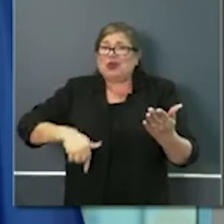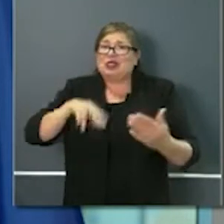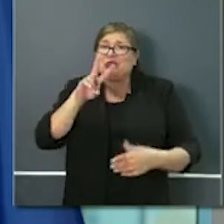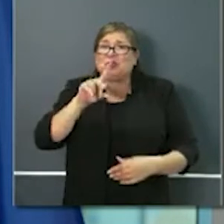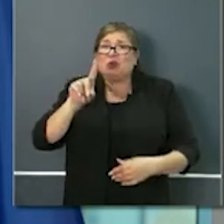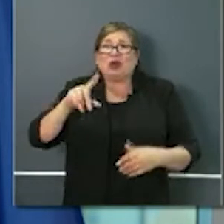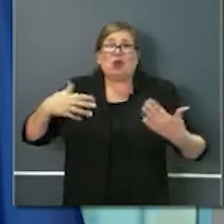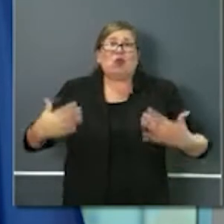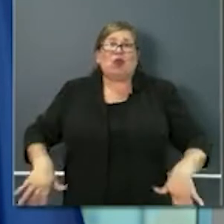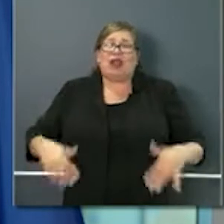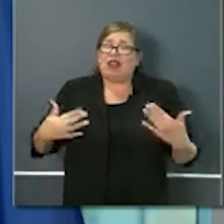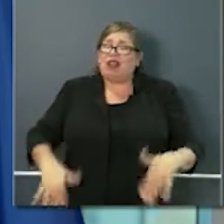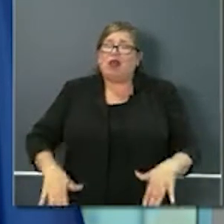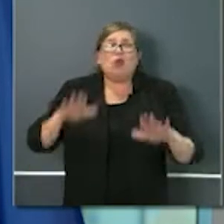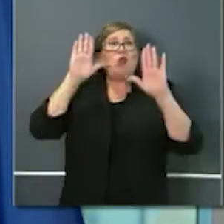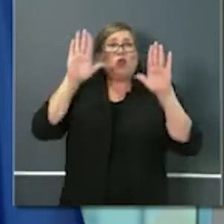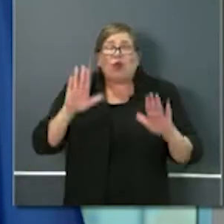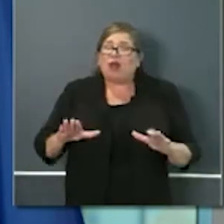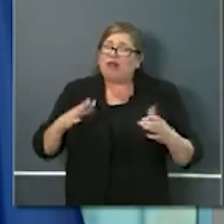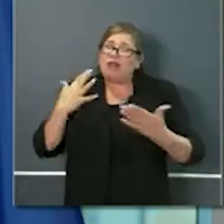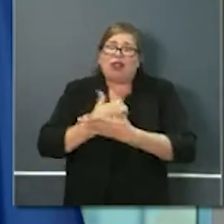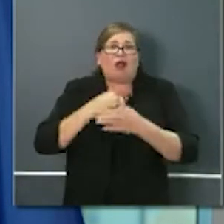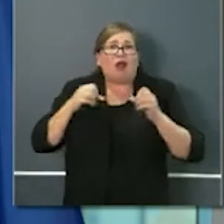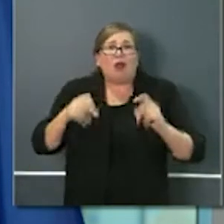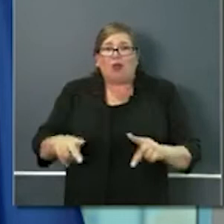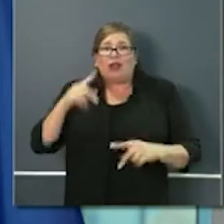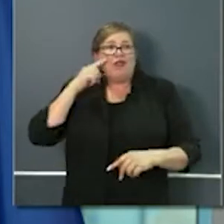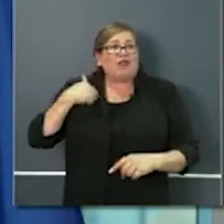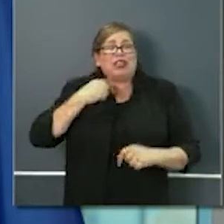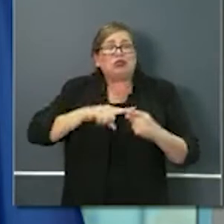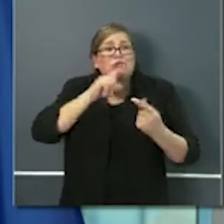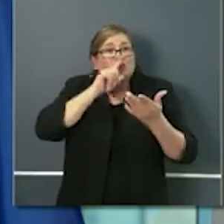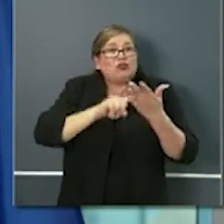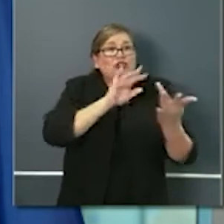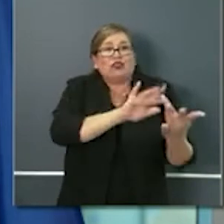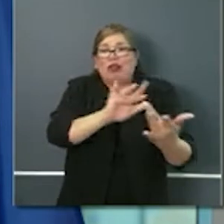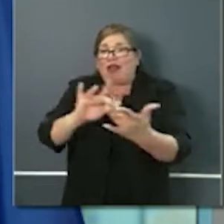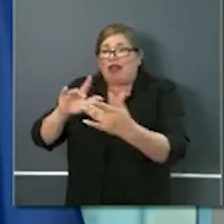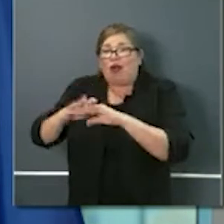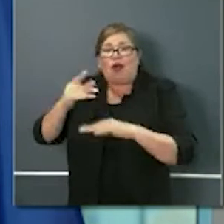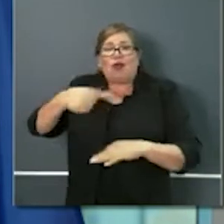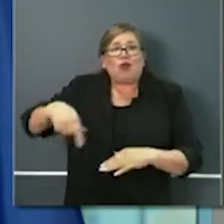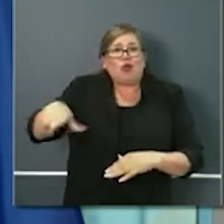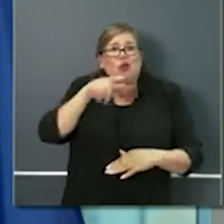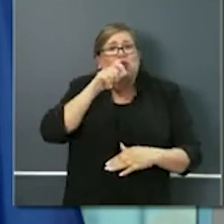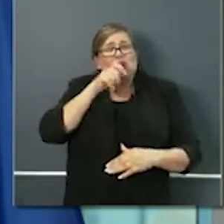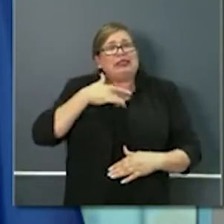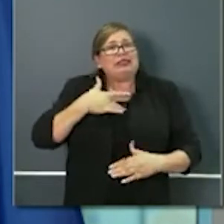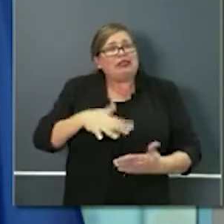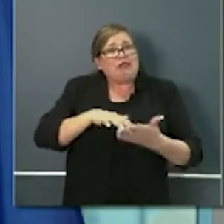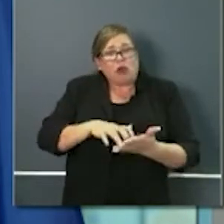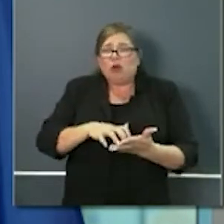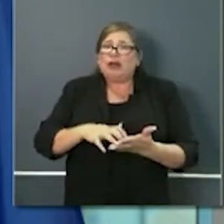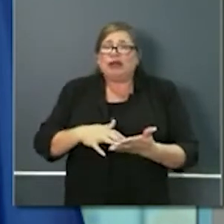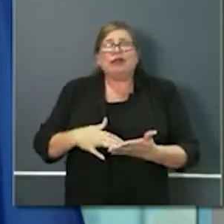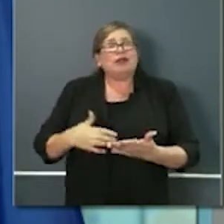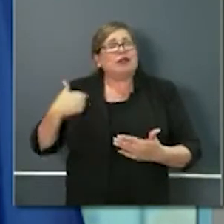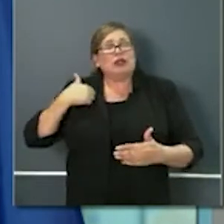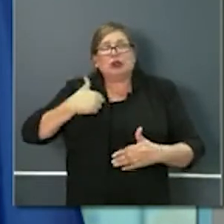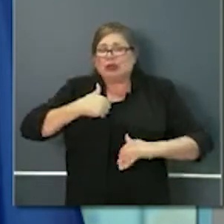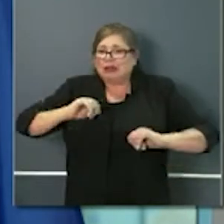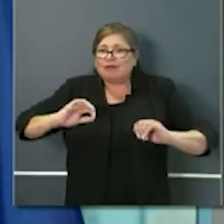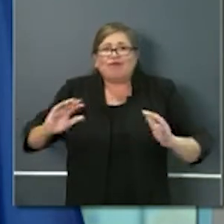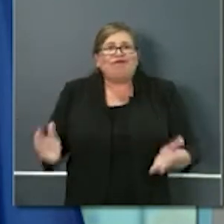to check in on the most vulnerable Californians and do so in a way that only Californians can we'll elevate in